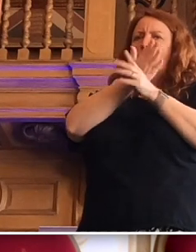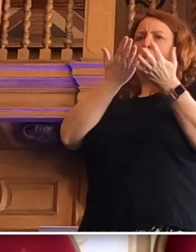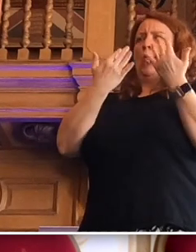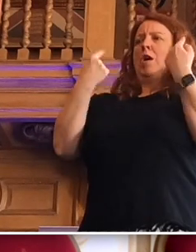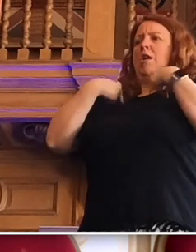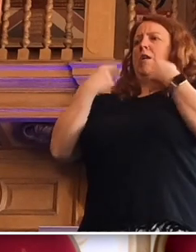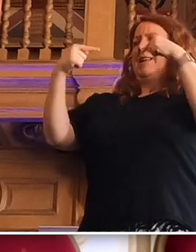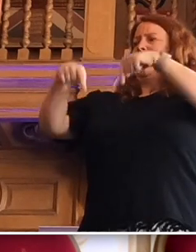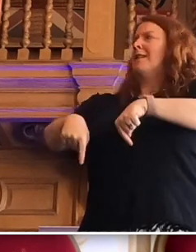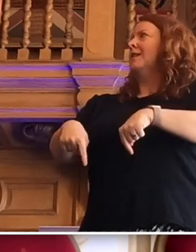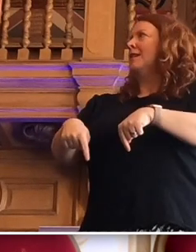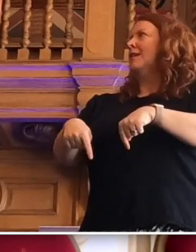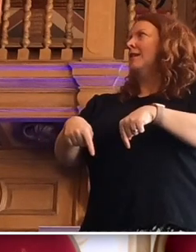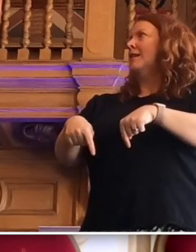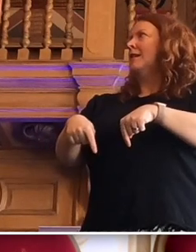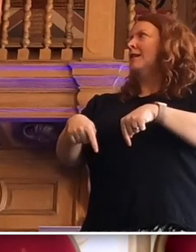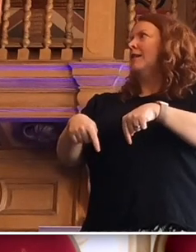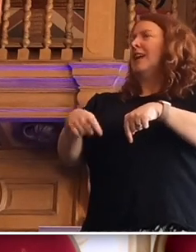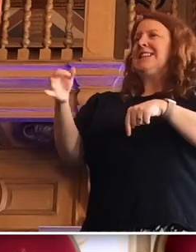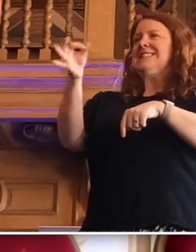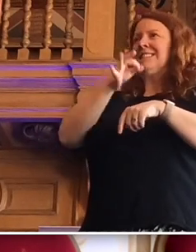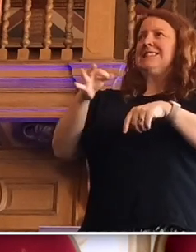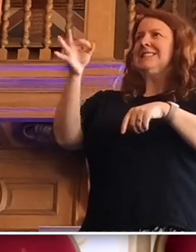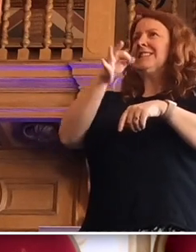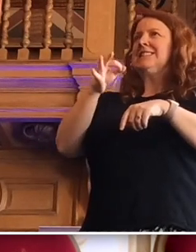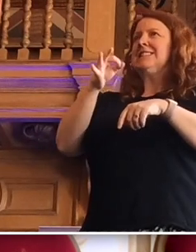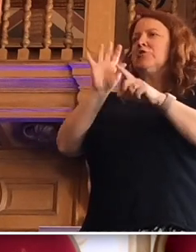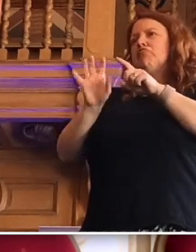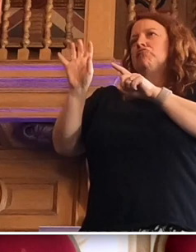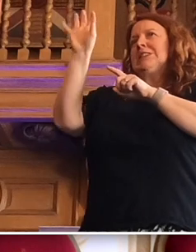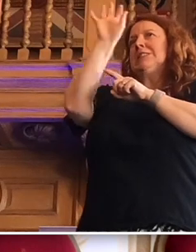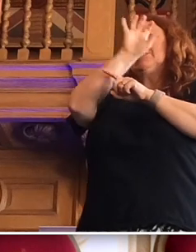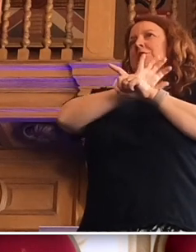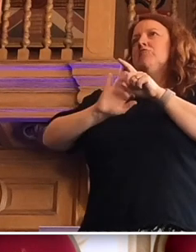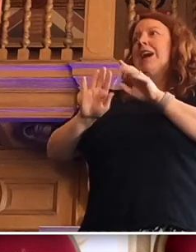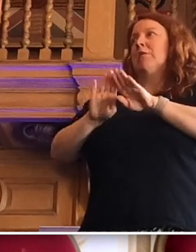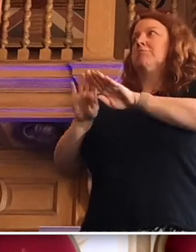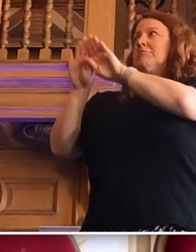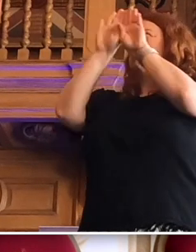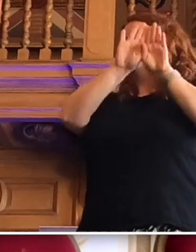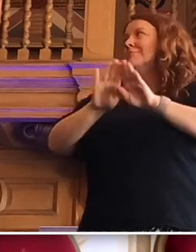us in are in cities and regions around the country.